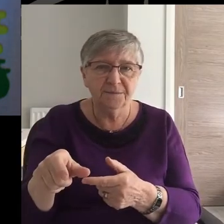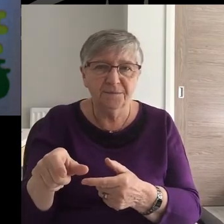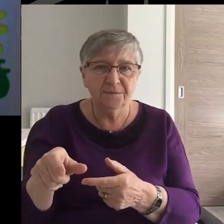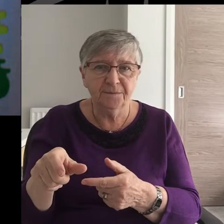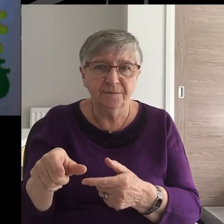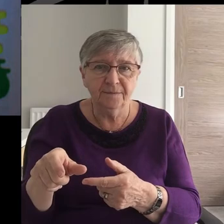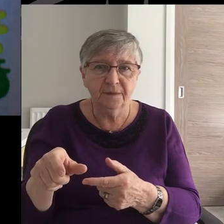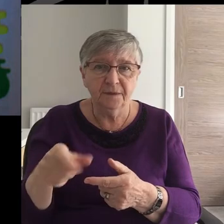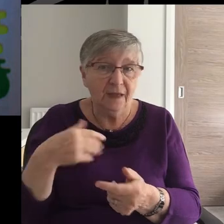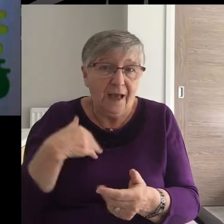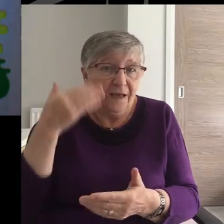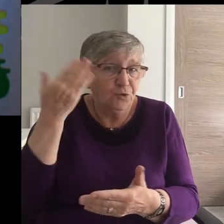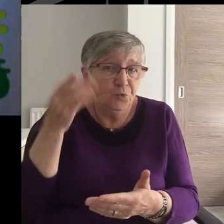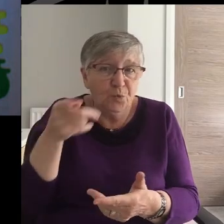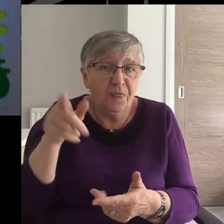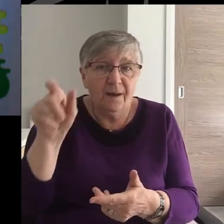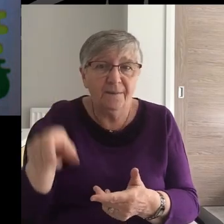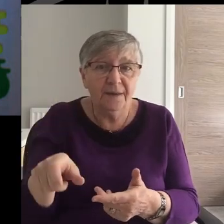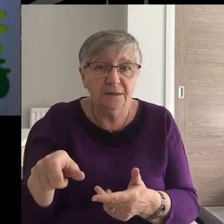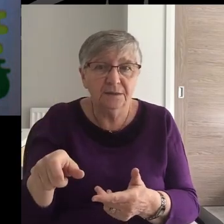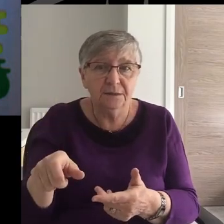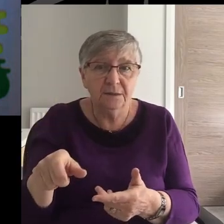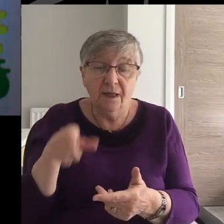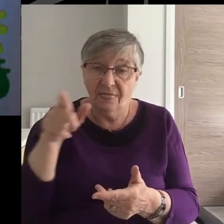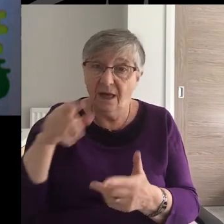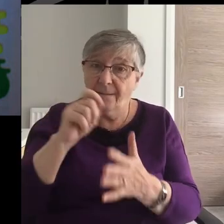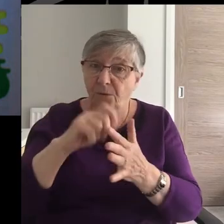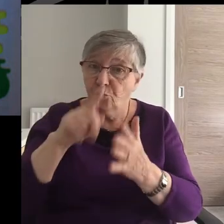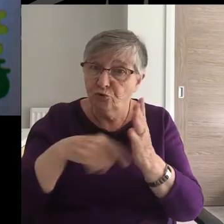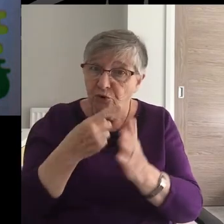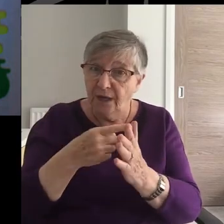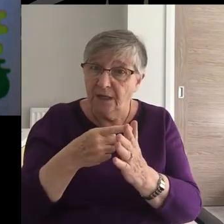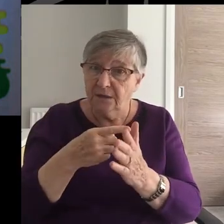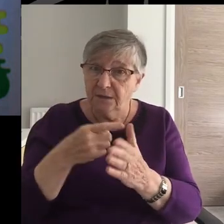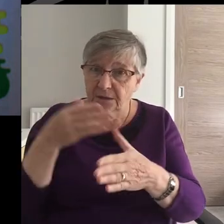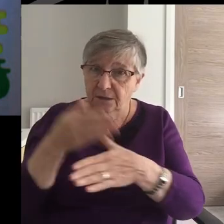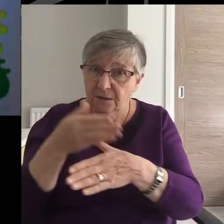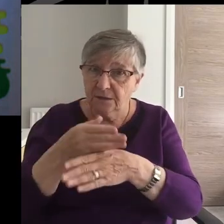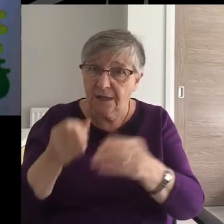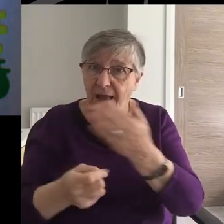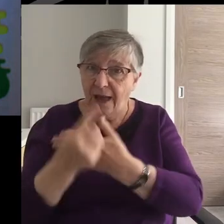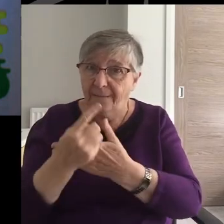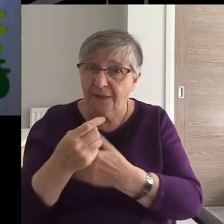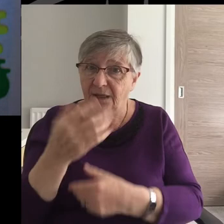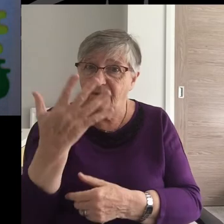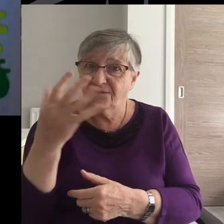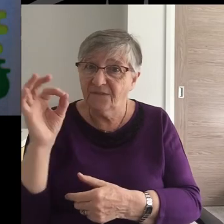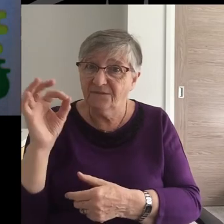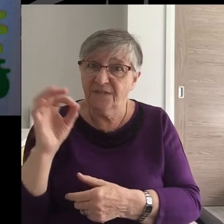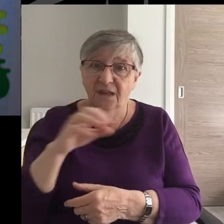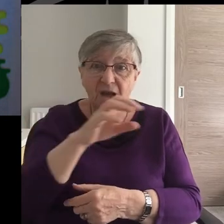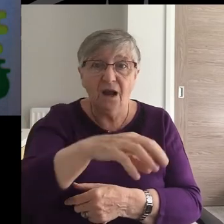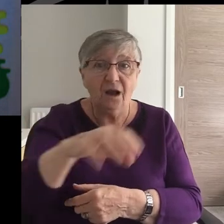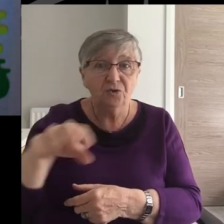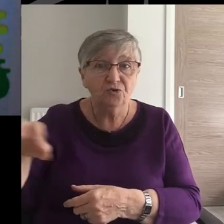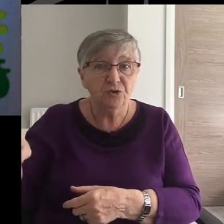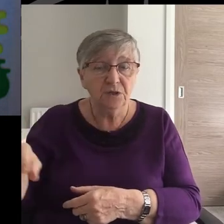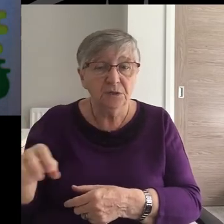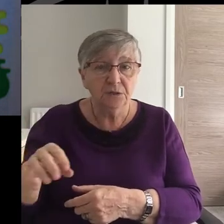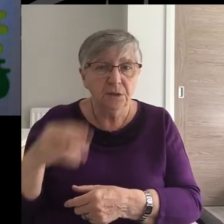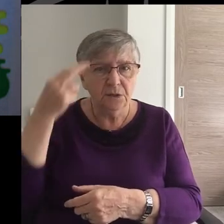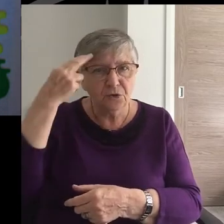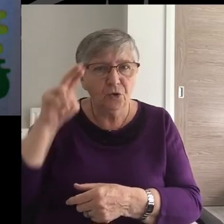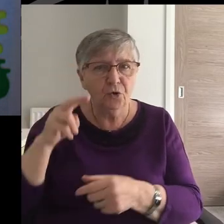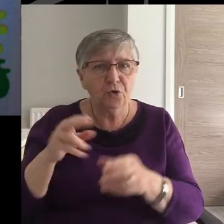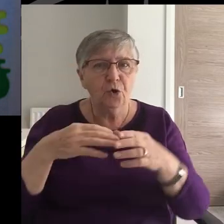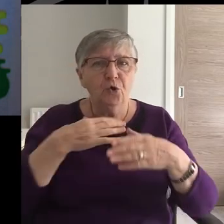cover. This innovative, brilliant project is active in 50 countries. It is called